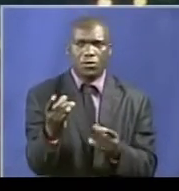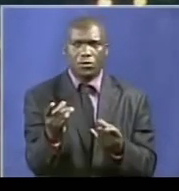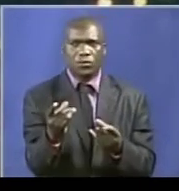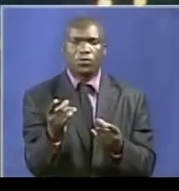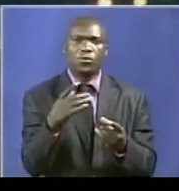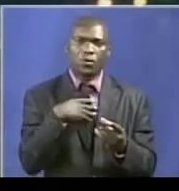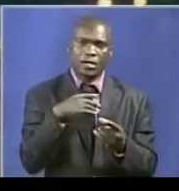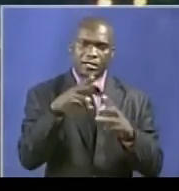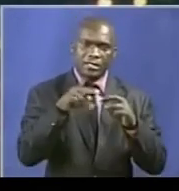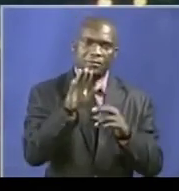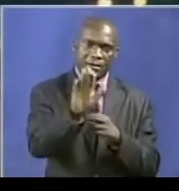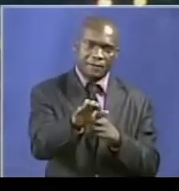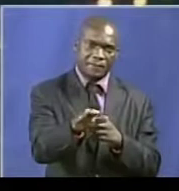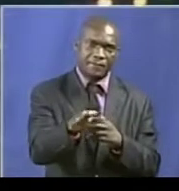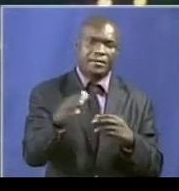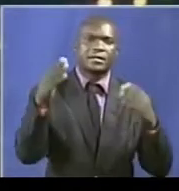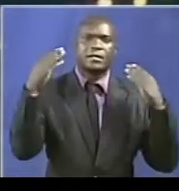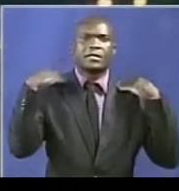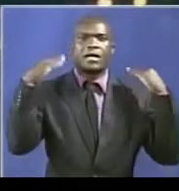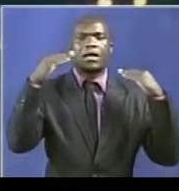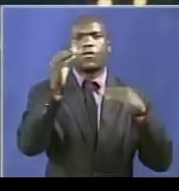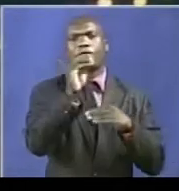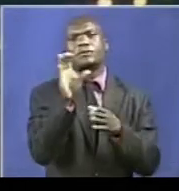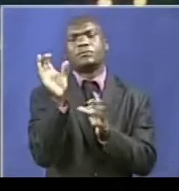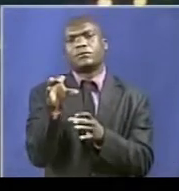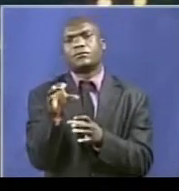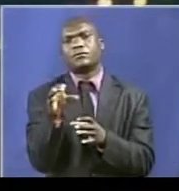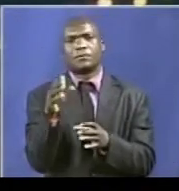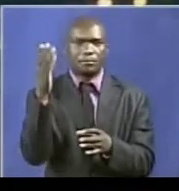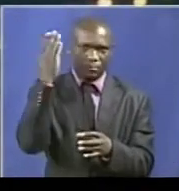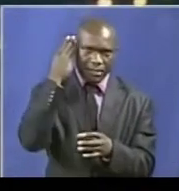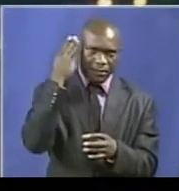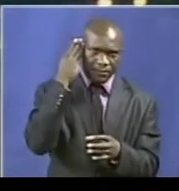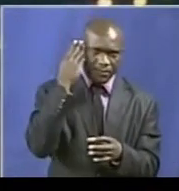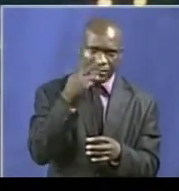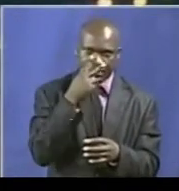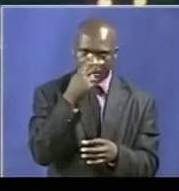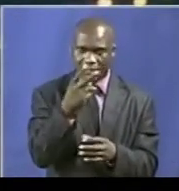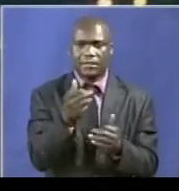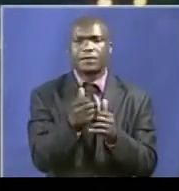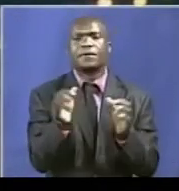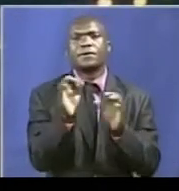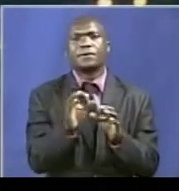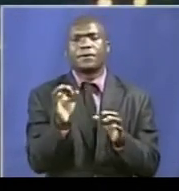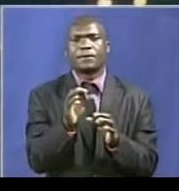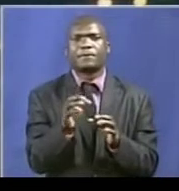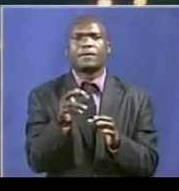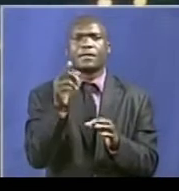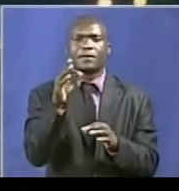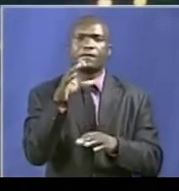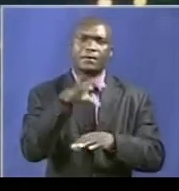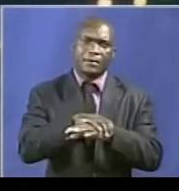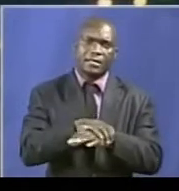of the offense. Senior Assistant Commissioner Charamba condemned the incident and promised that once identified,